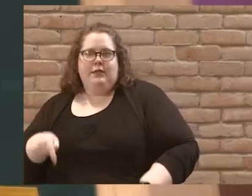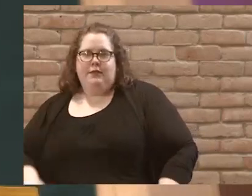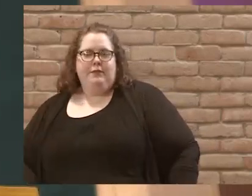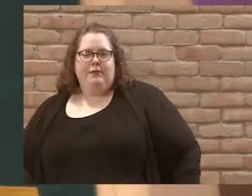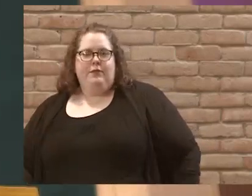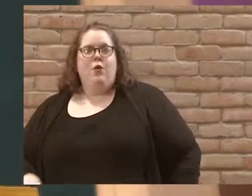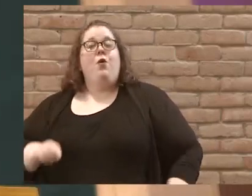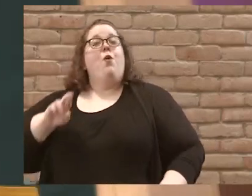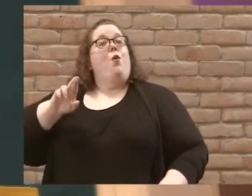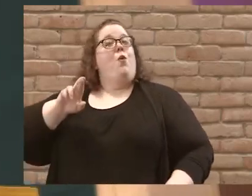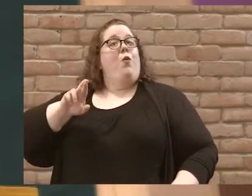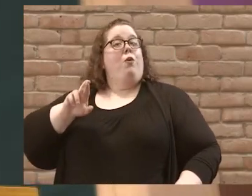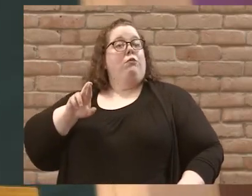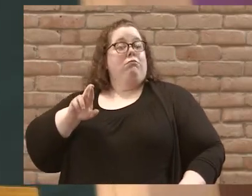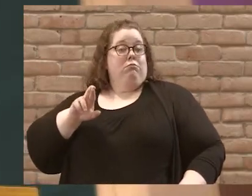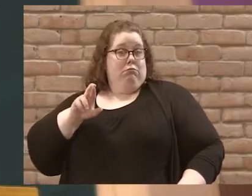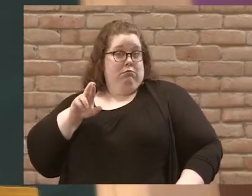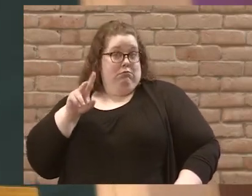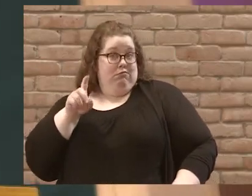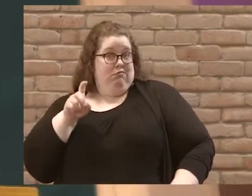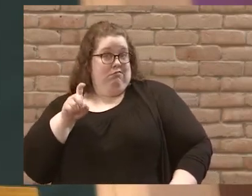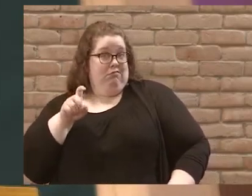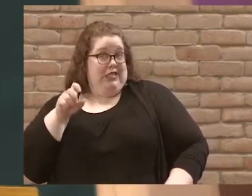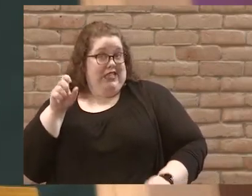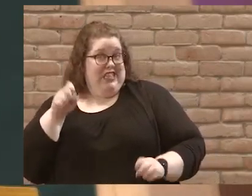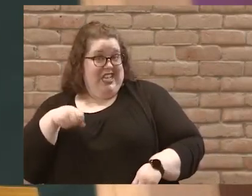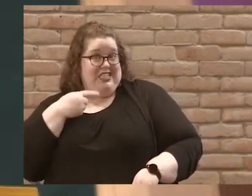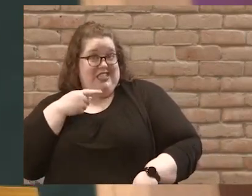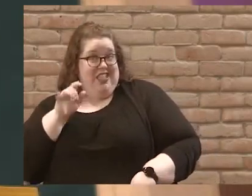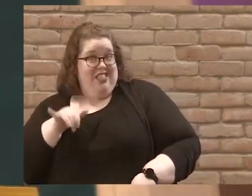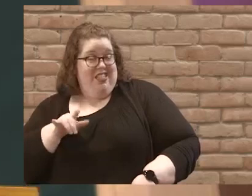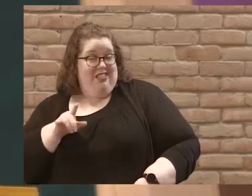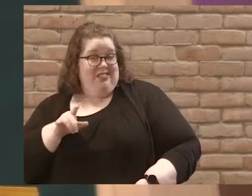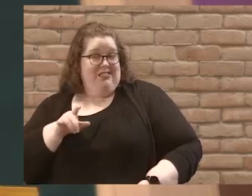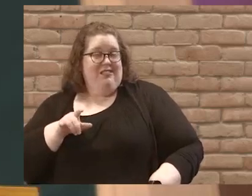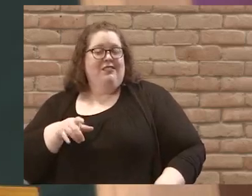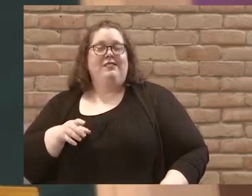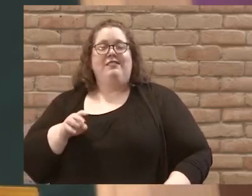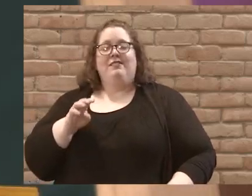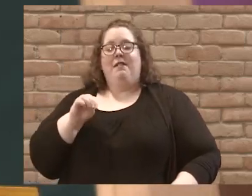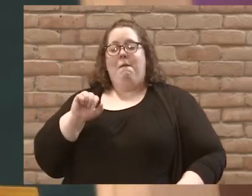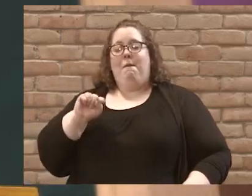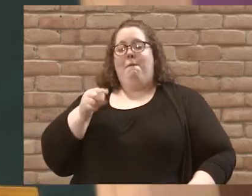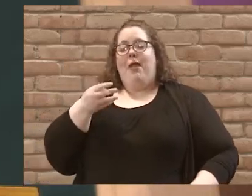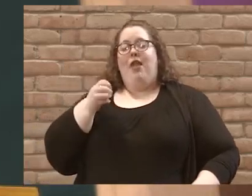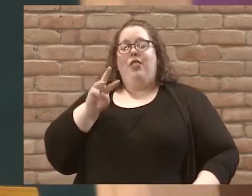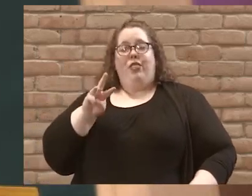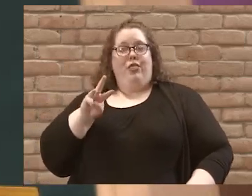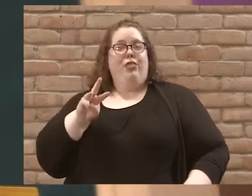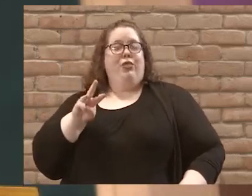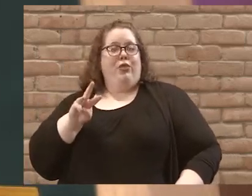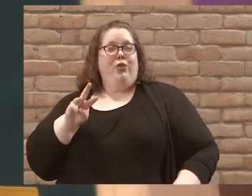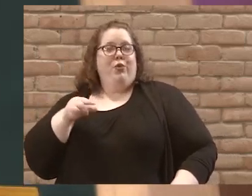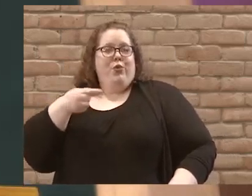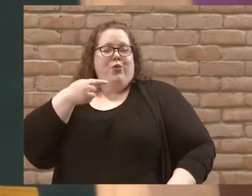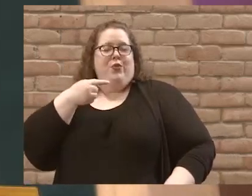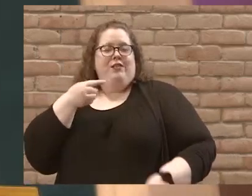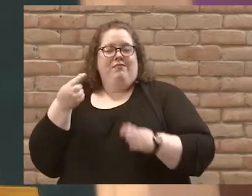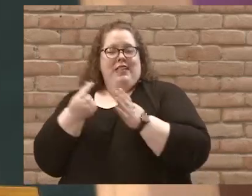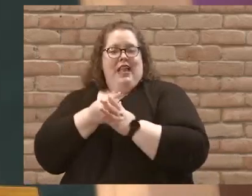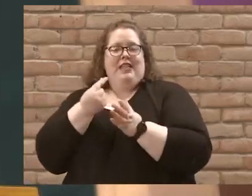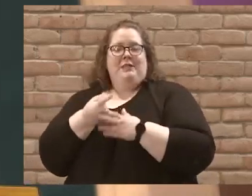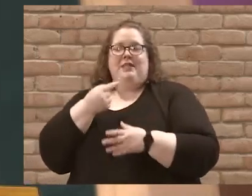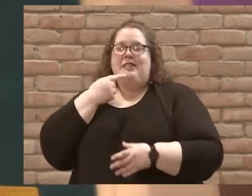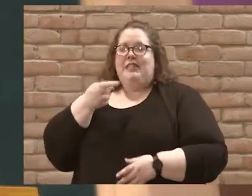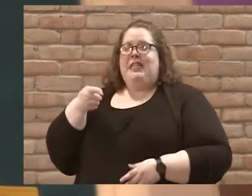Or does he? Or does he? Because in Matthew's gospel, Jesus makes this claim that he is